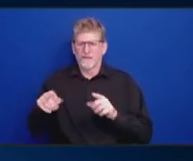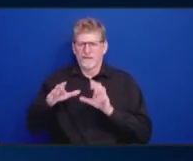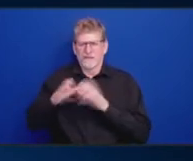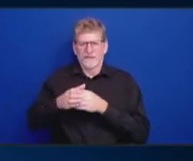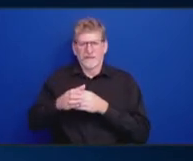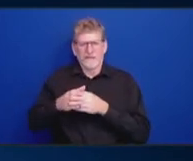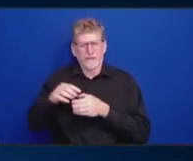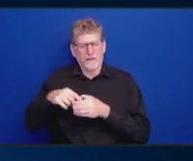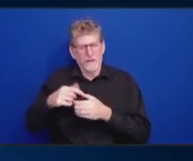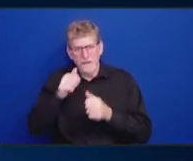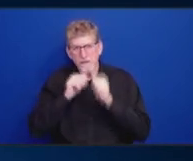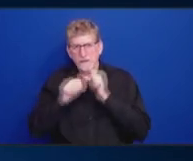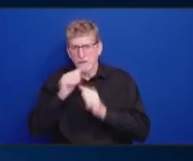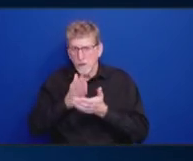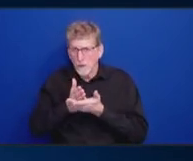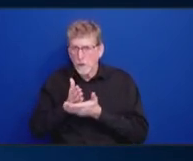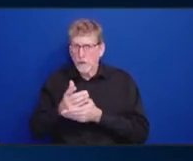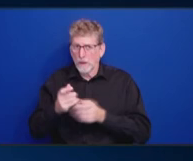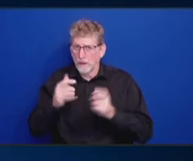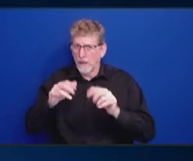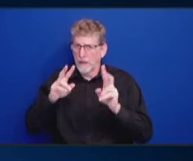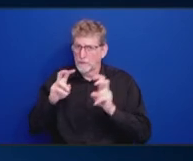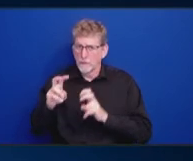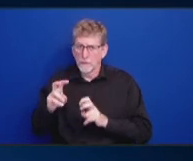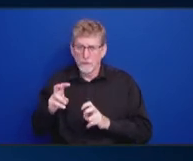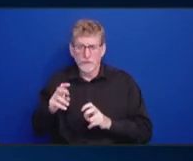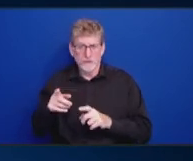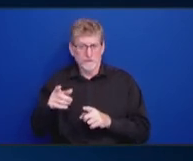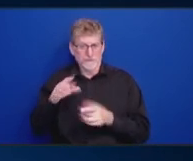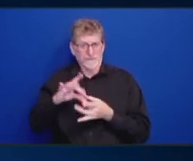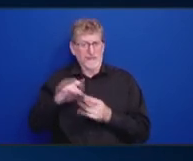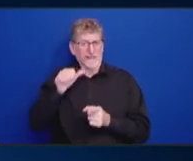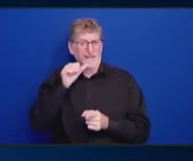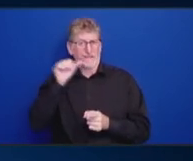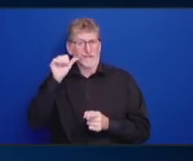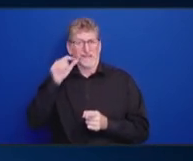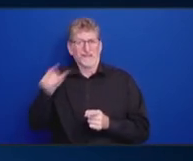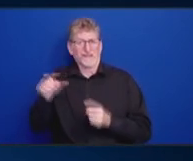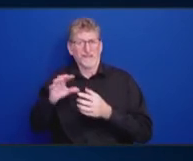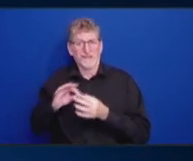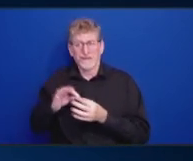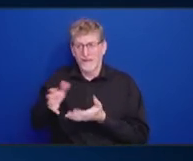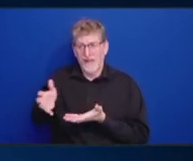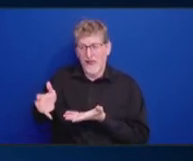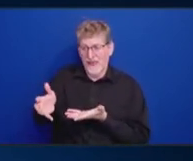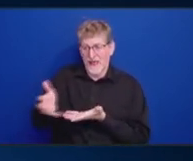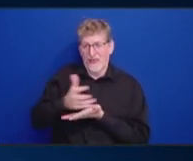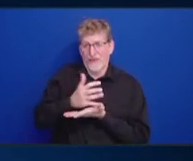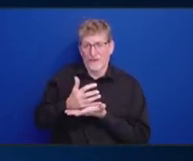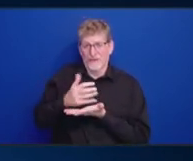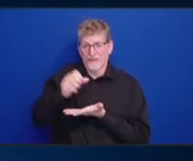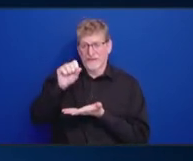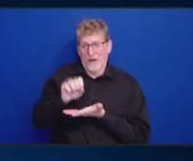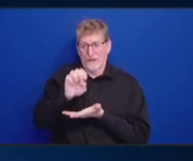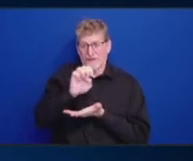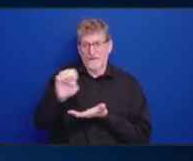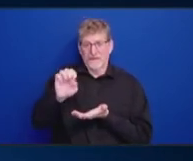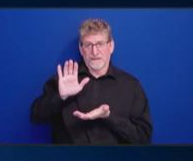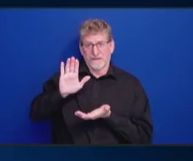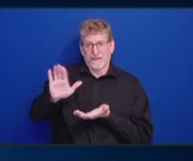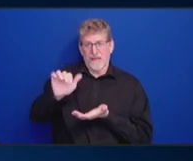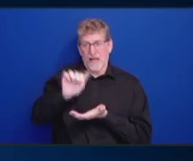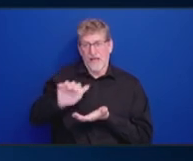mass in rounding up of Southeast Asians and then prioritizing pushing deportation is a real